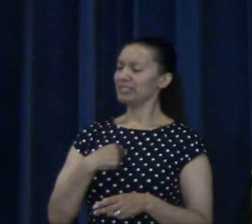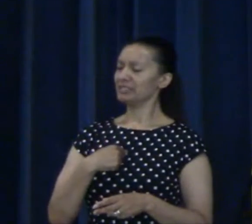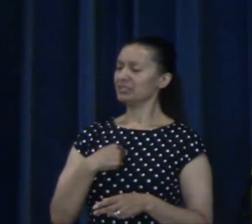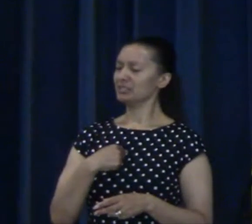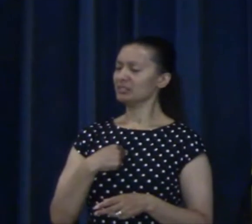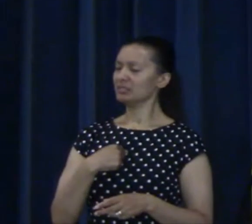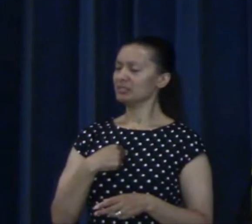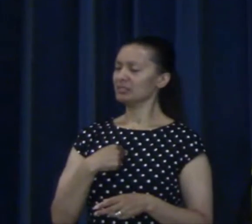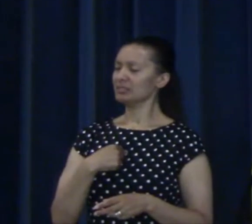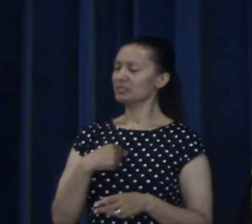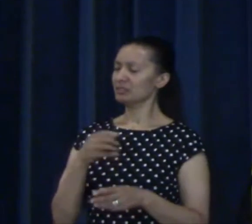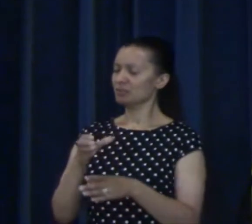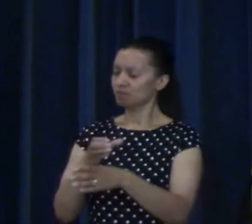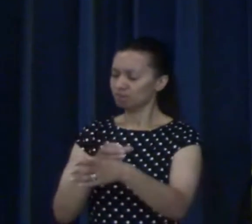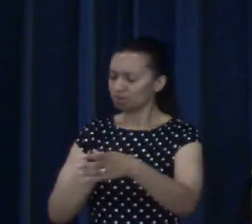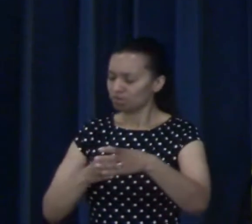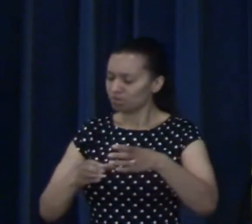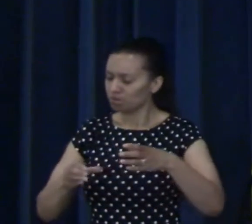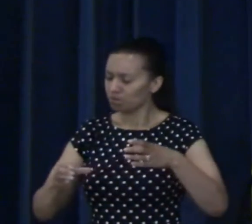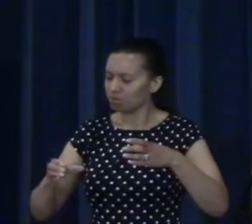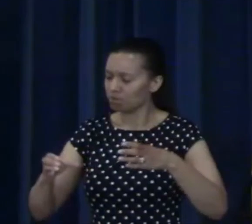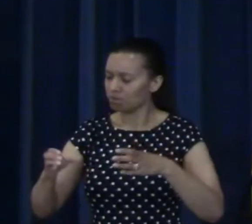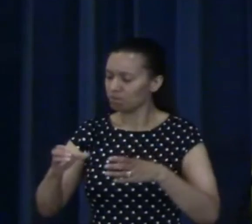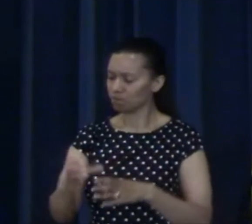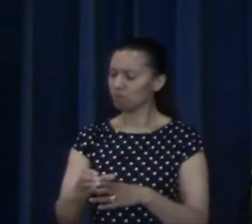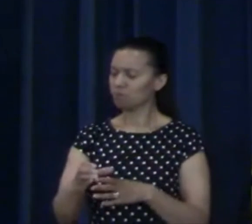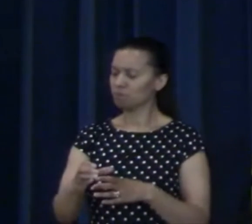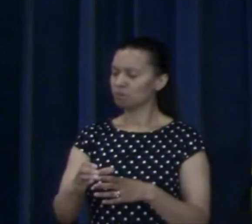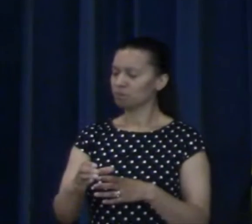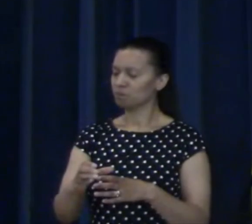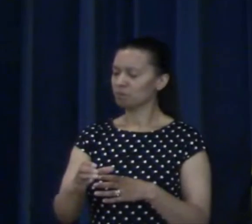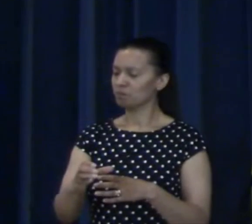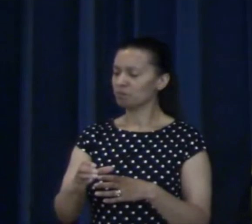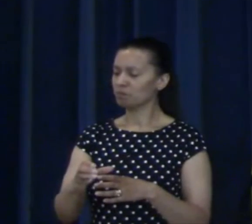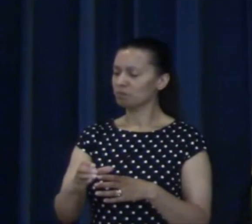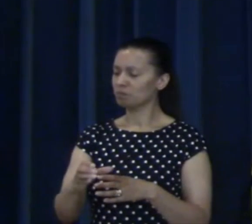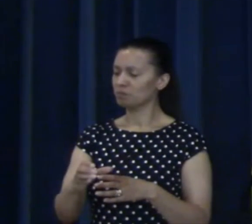For taking the punishment that I deserve.